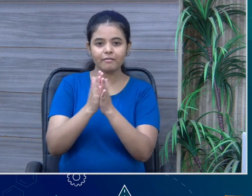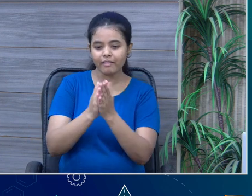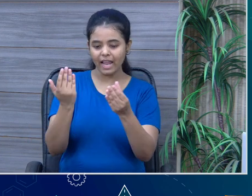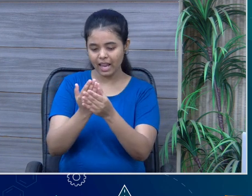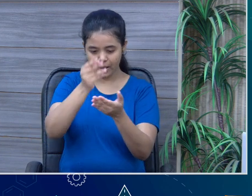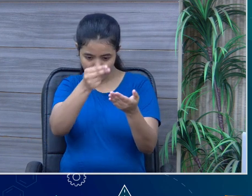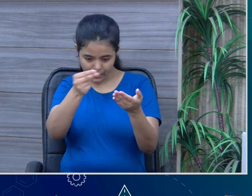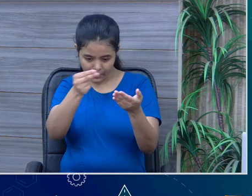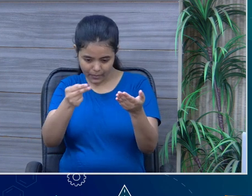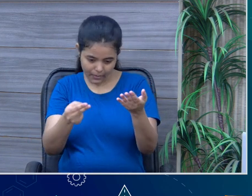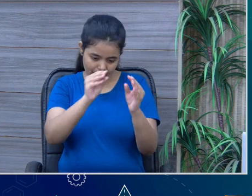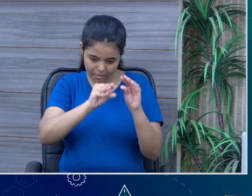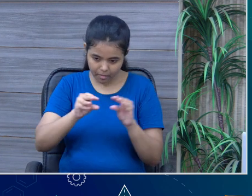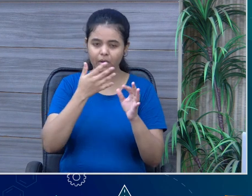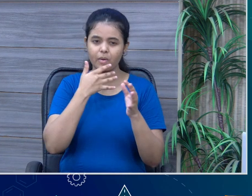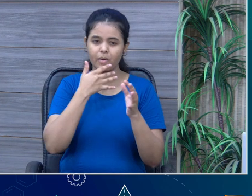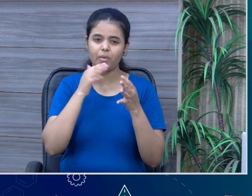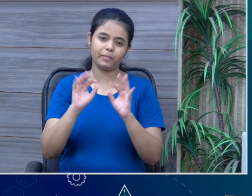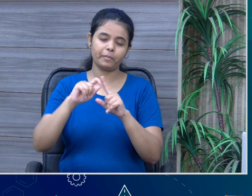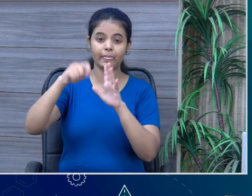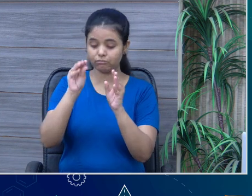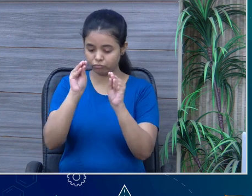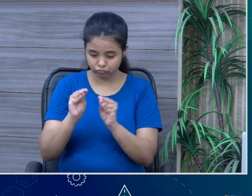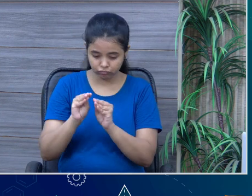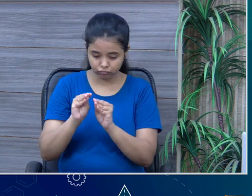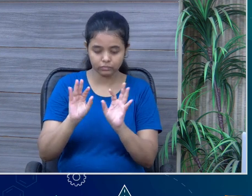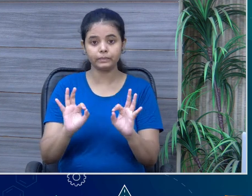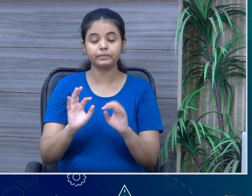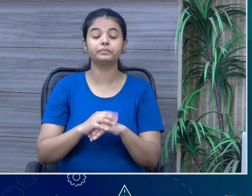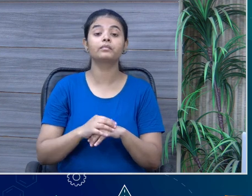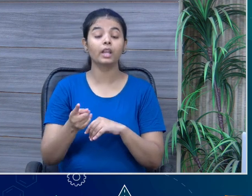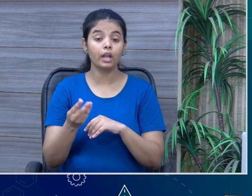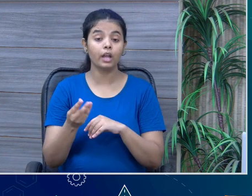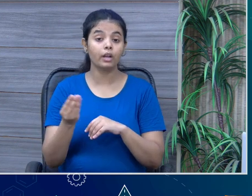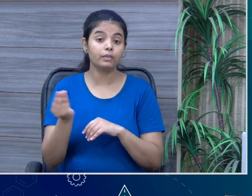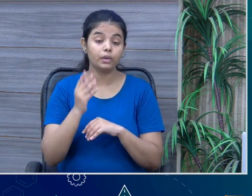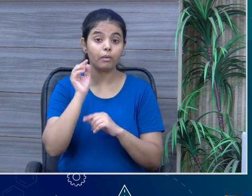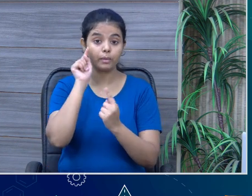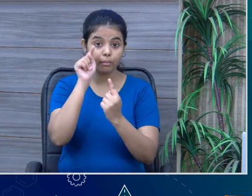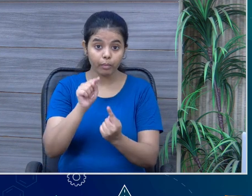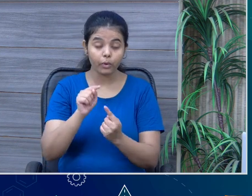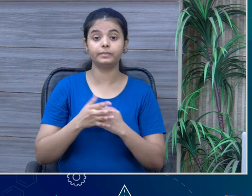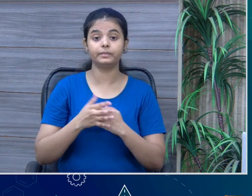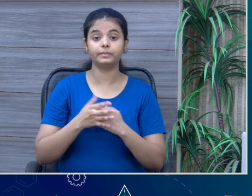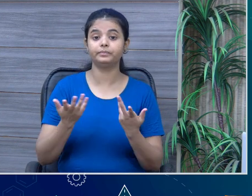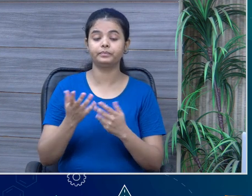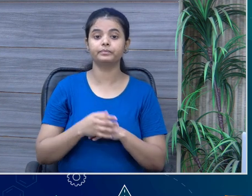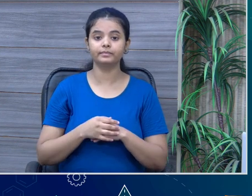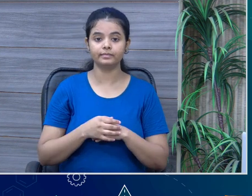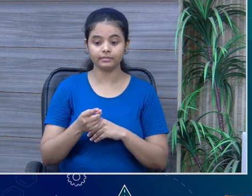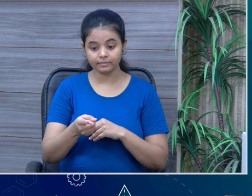your projects. And sometimes, definitely the few things are being told that you, what you have visited during the